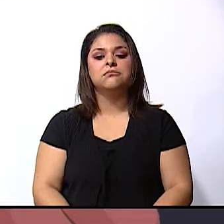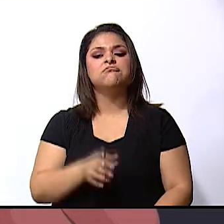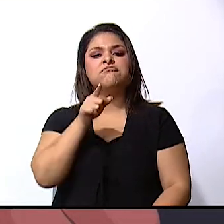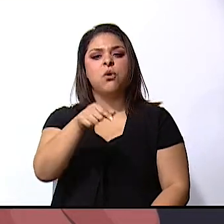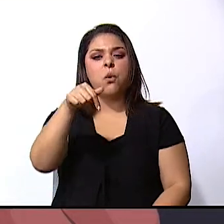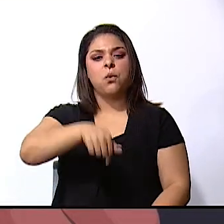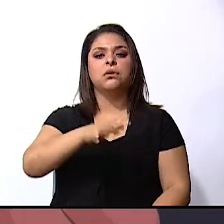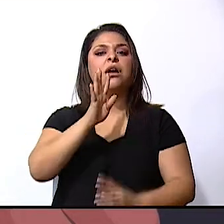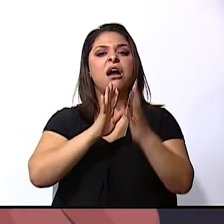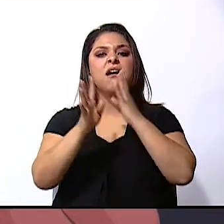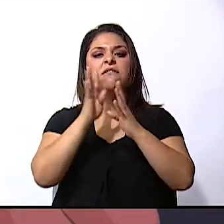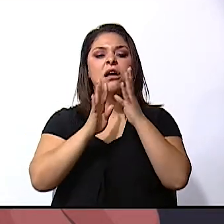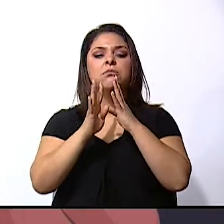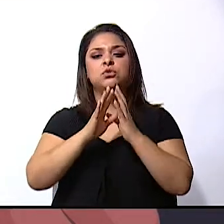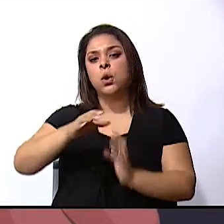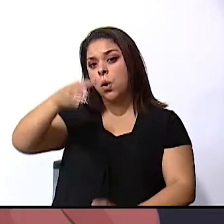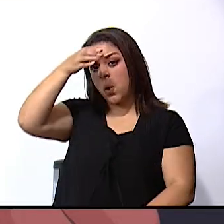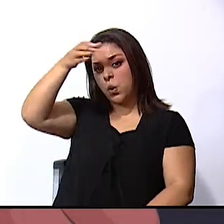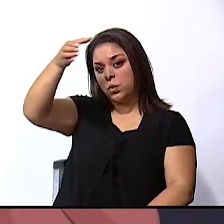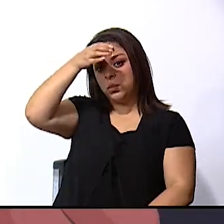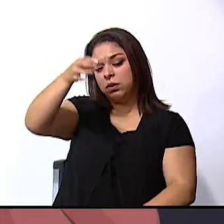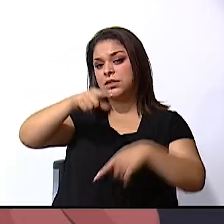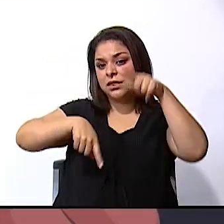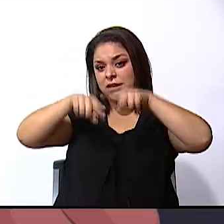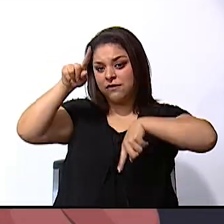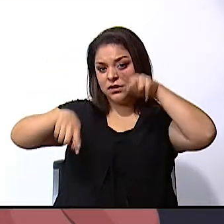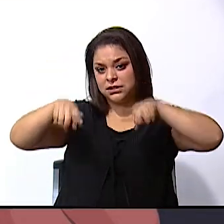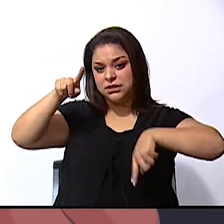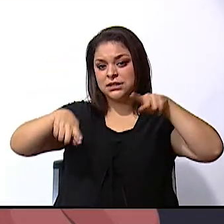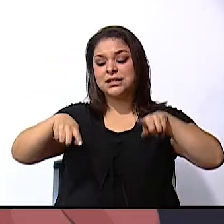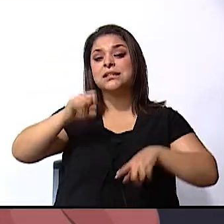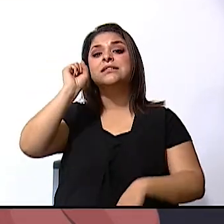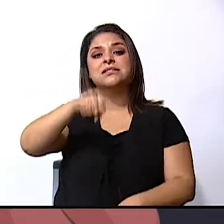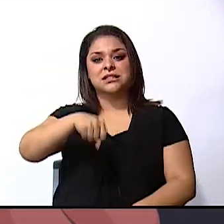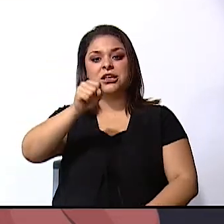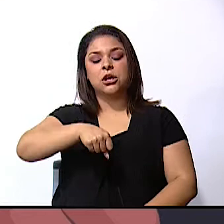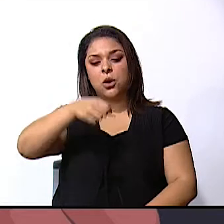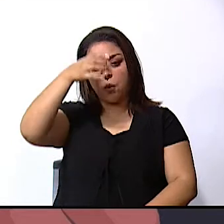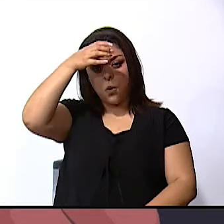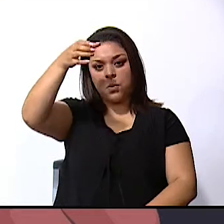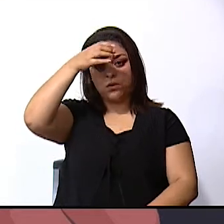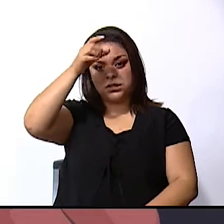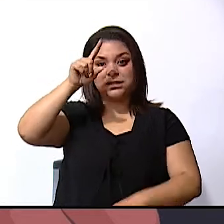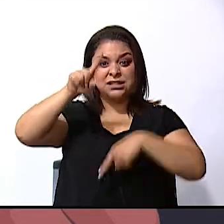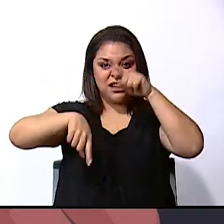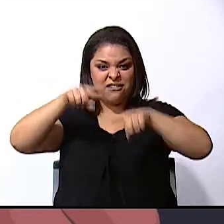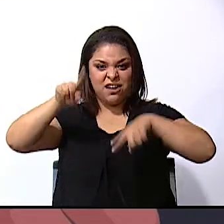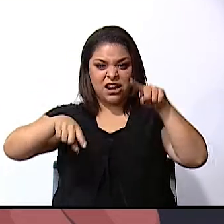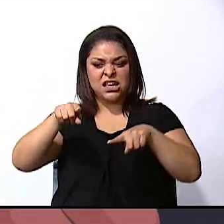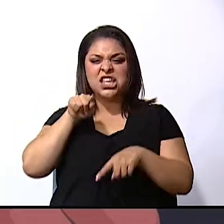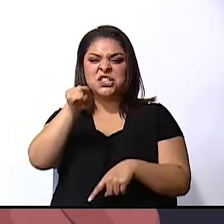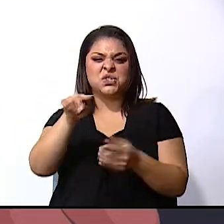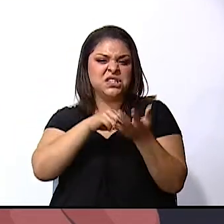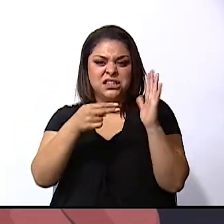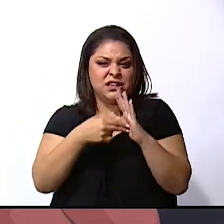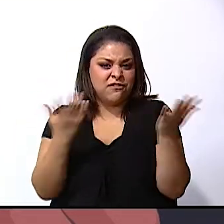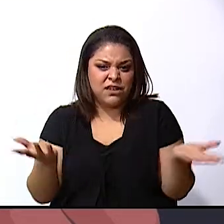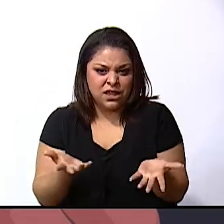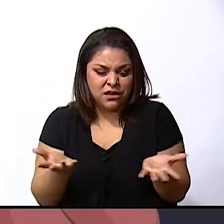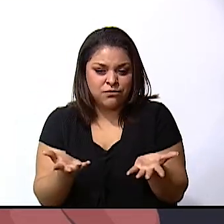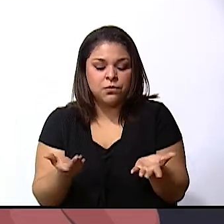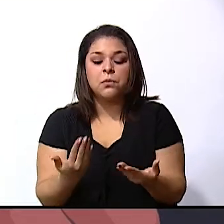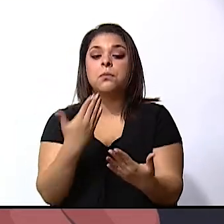cultural diversity yes cultural diversity and what is that well